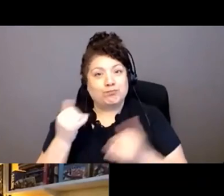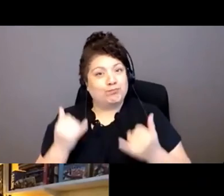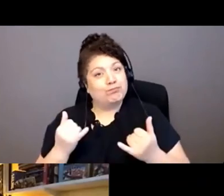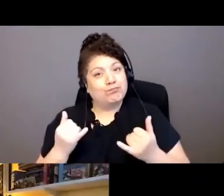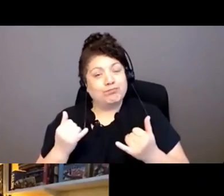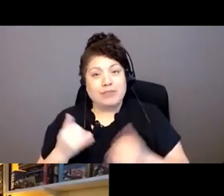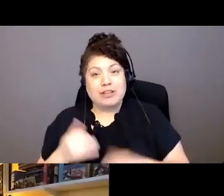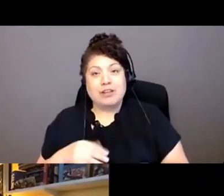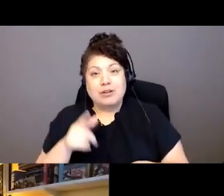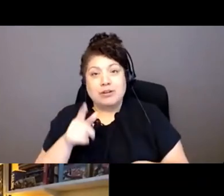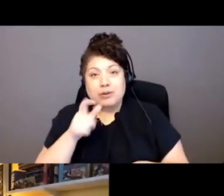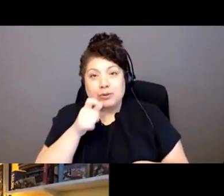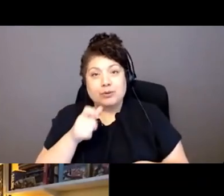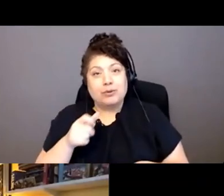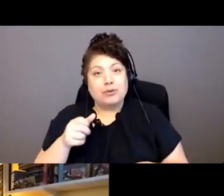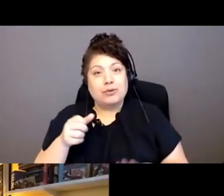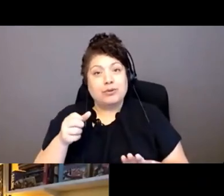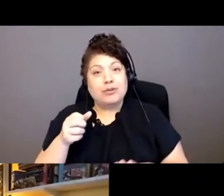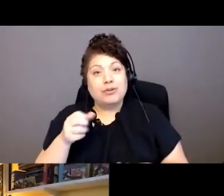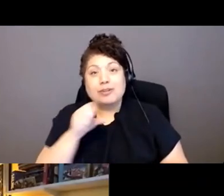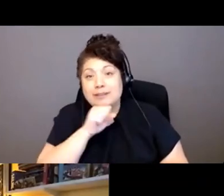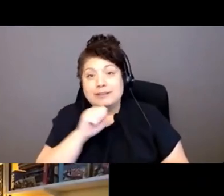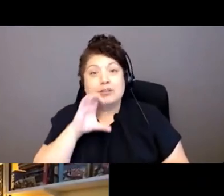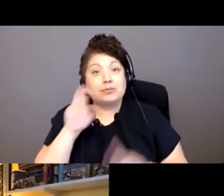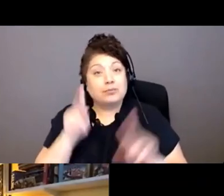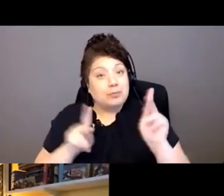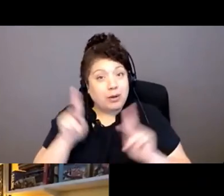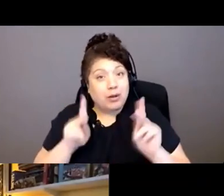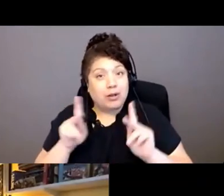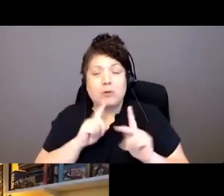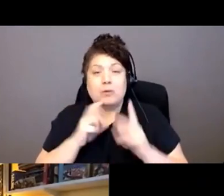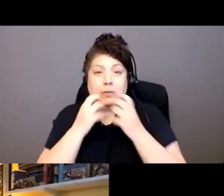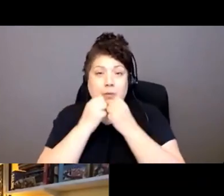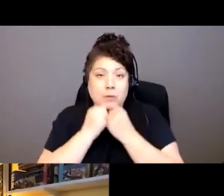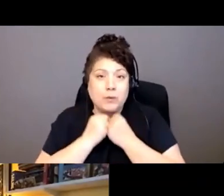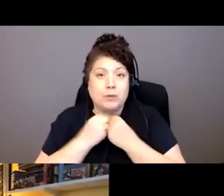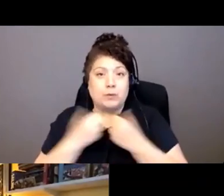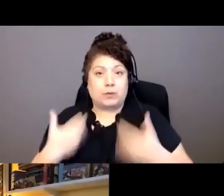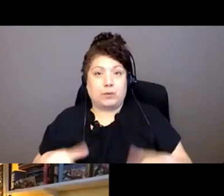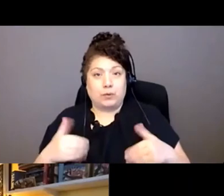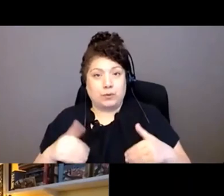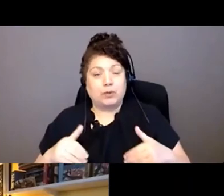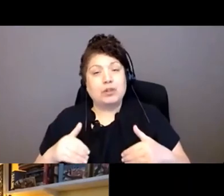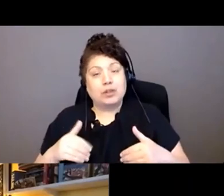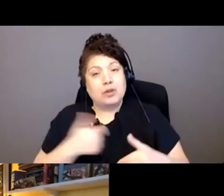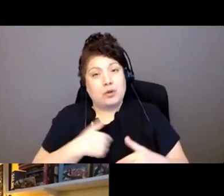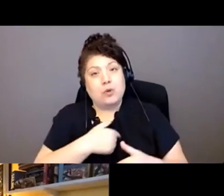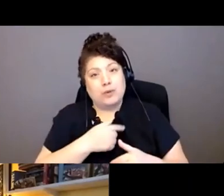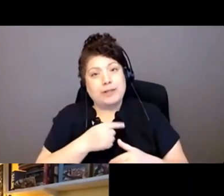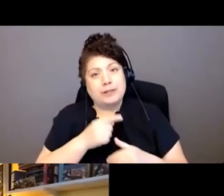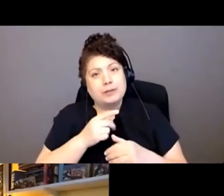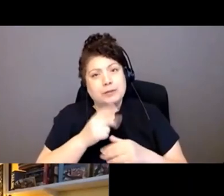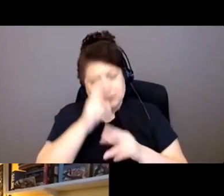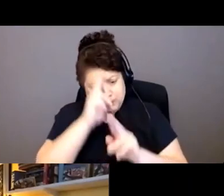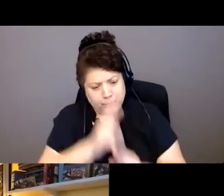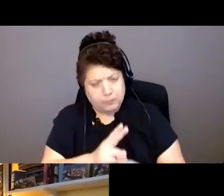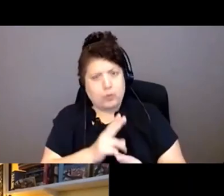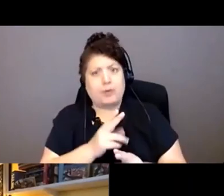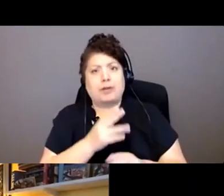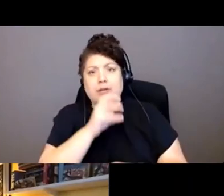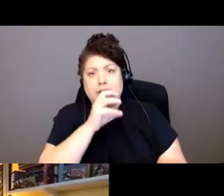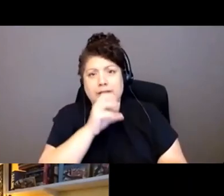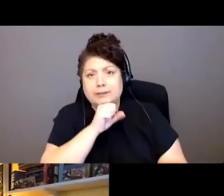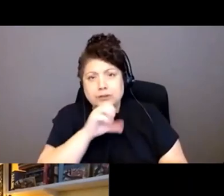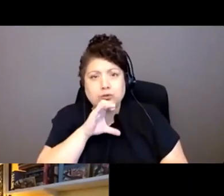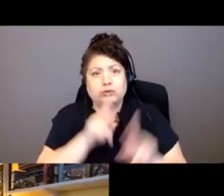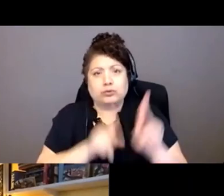Elders, elders mean everything. And it is so important that we treat our elders with respect because they have the